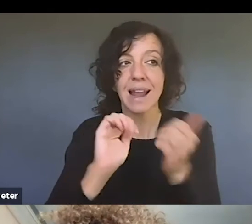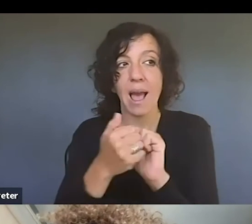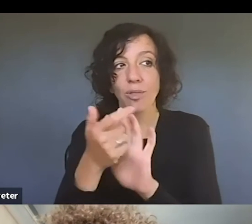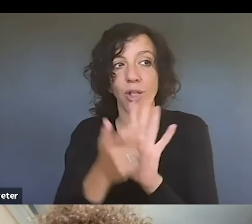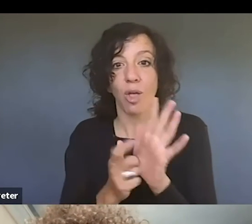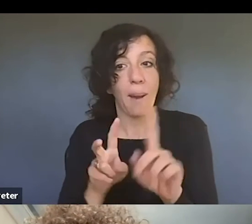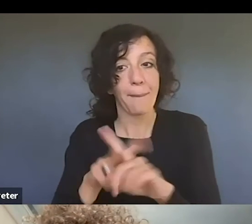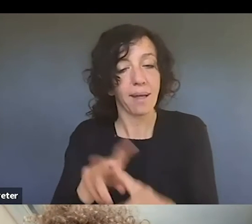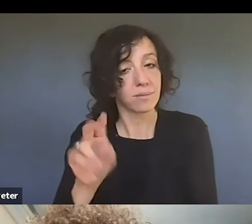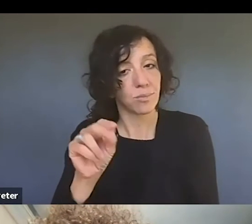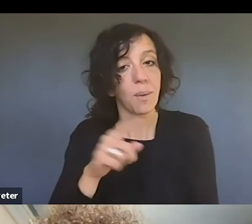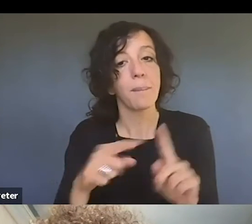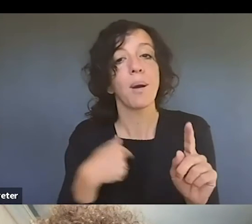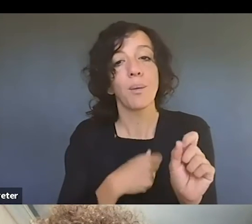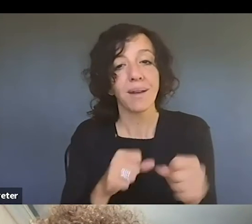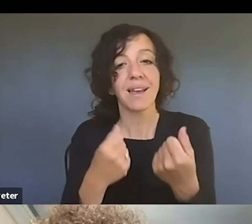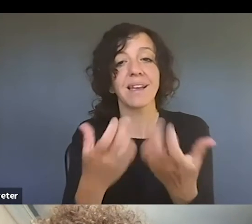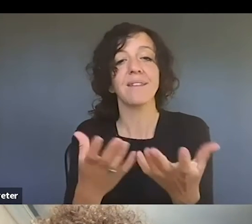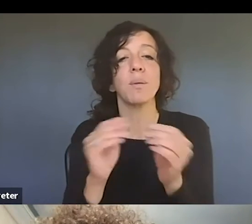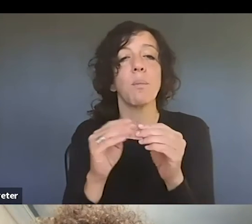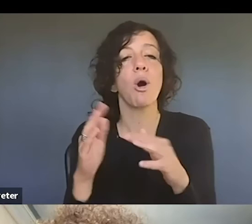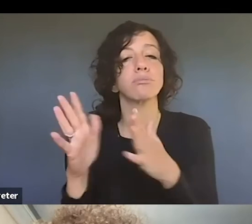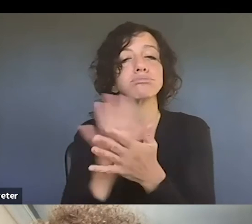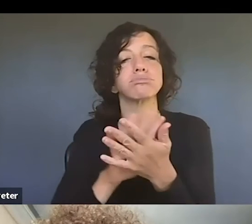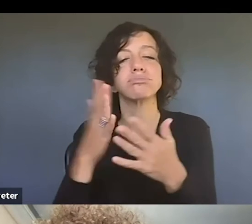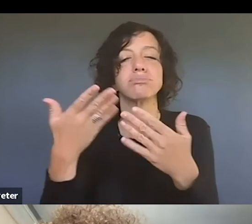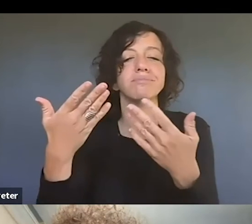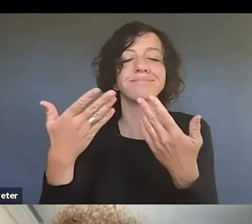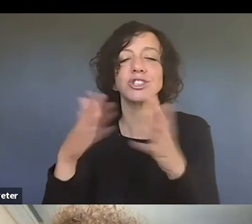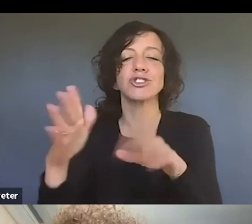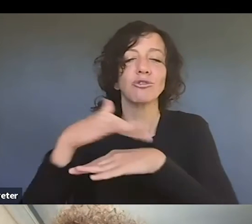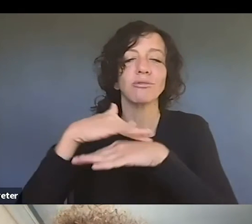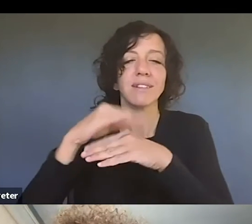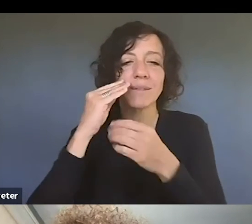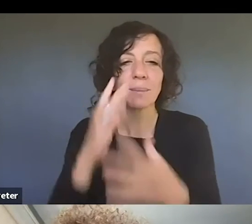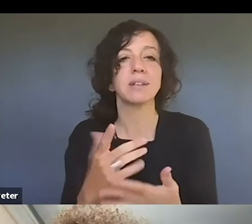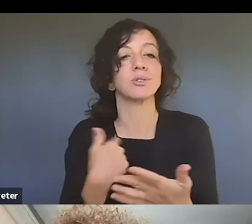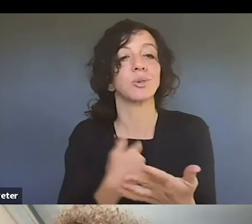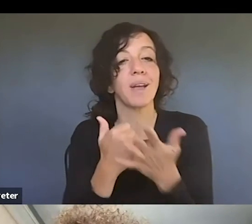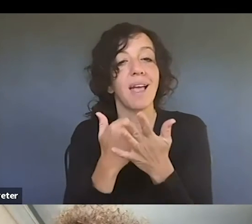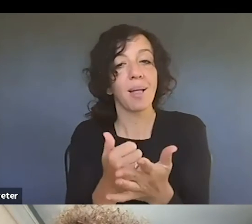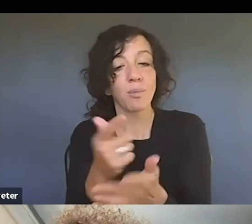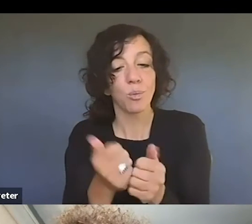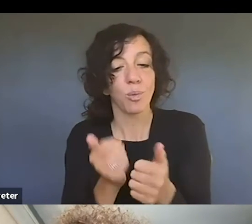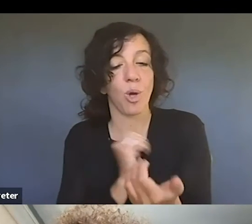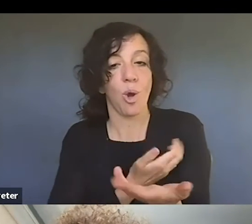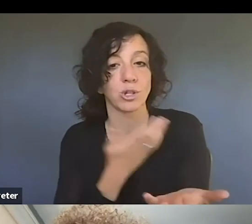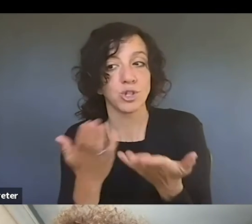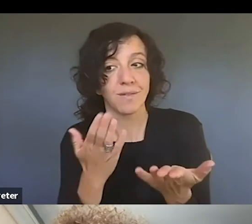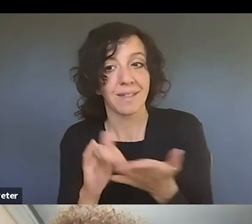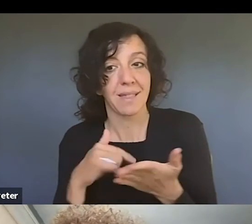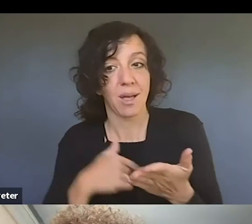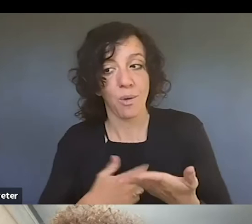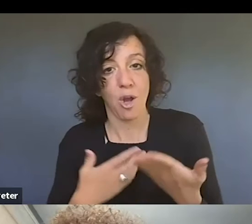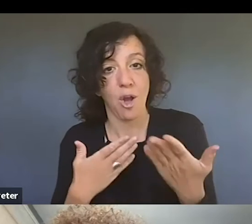but we can give you general information. We can help guide you, especially through some of our services that we offer. And I think the